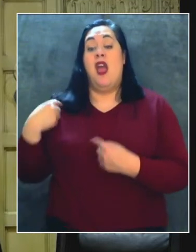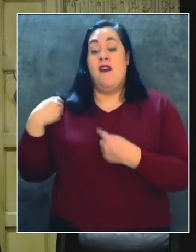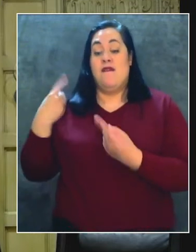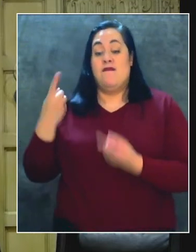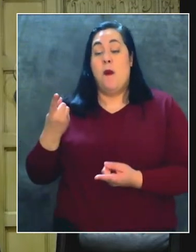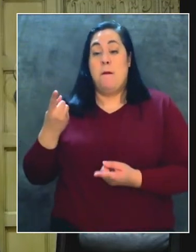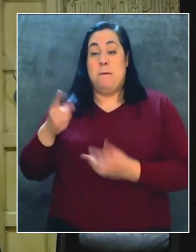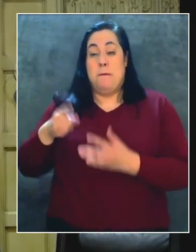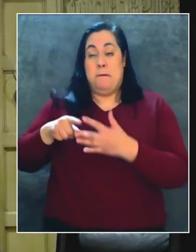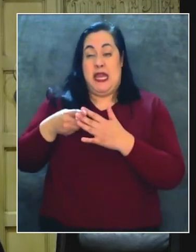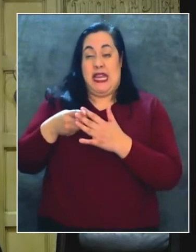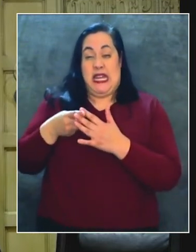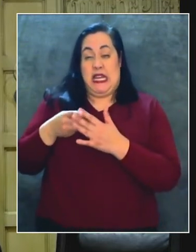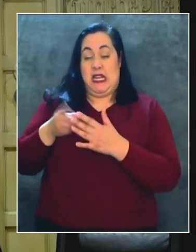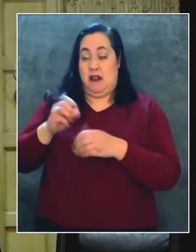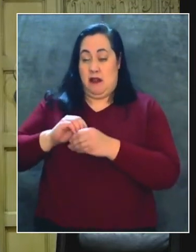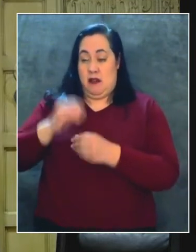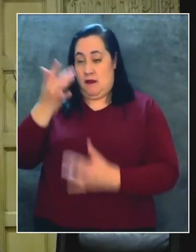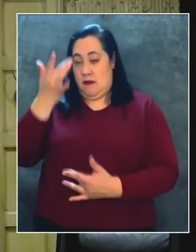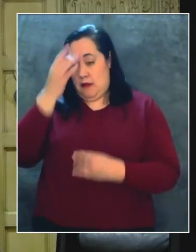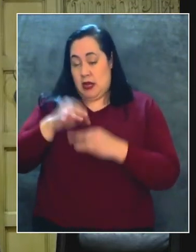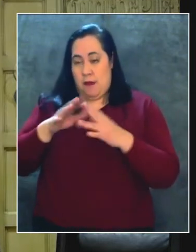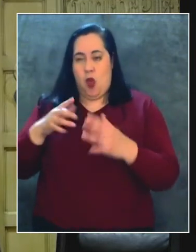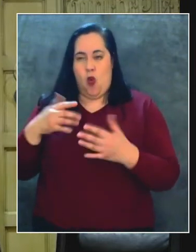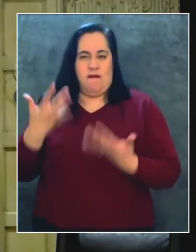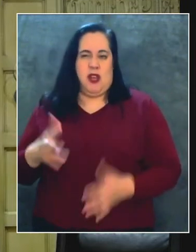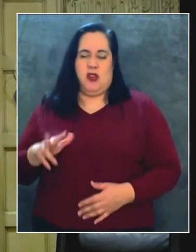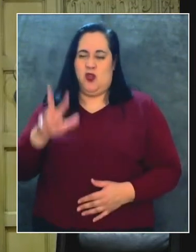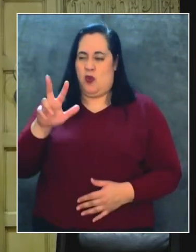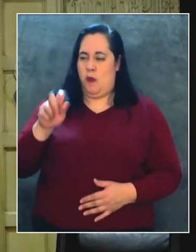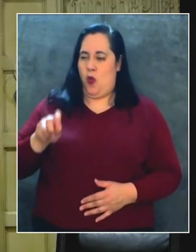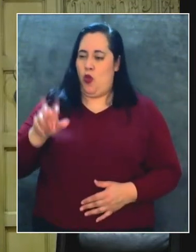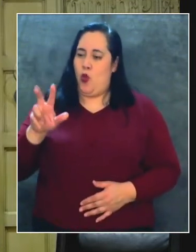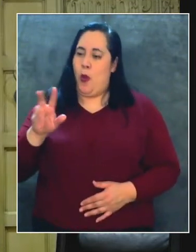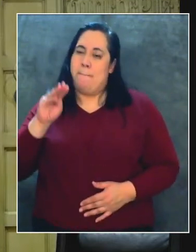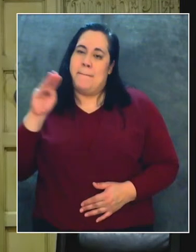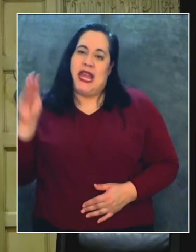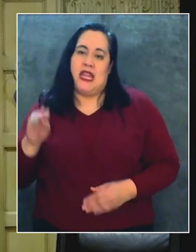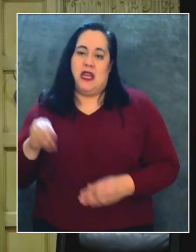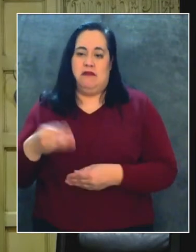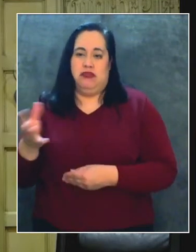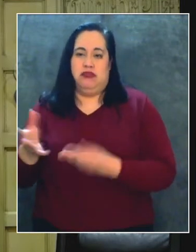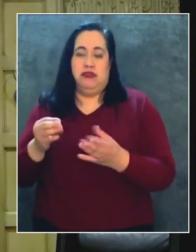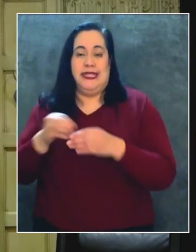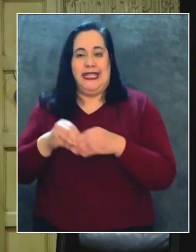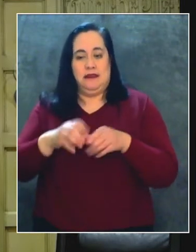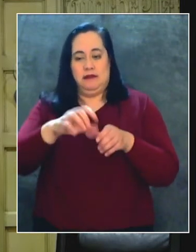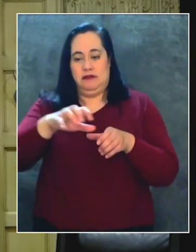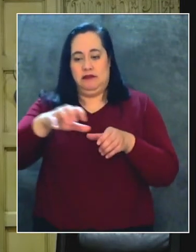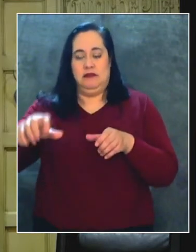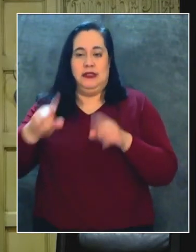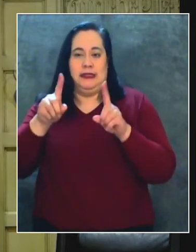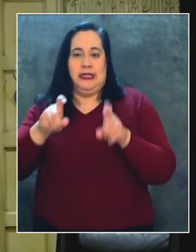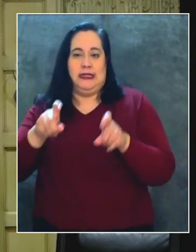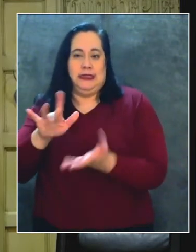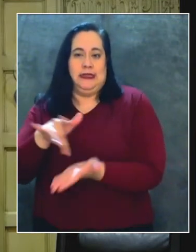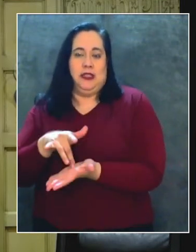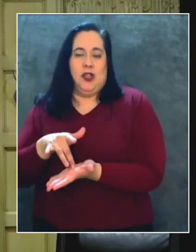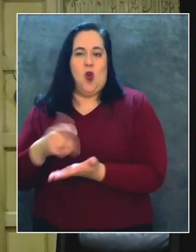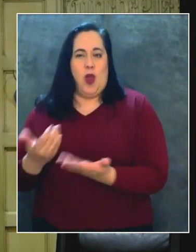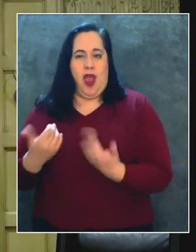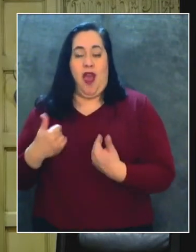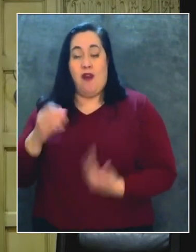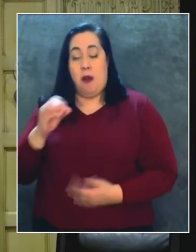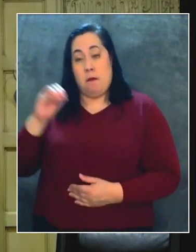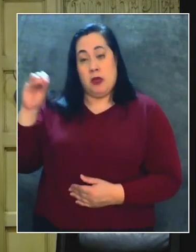millones de pruebas en sitios de la ciudad. Y nuestros sitios de prueba tienen una tasa de positividad